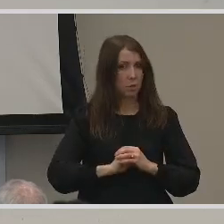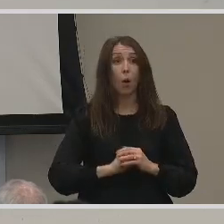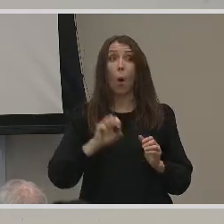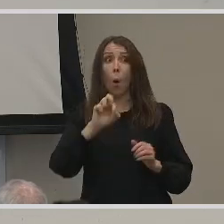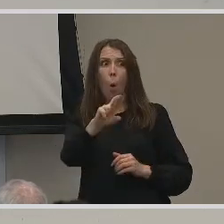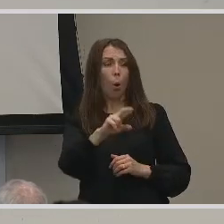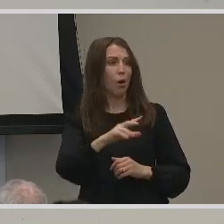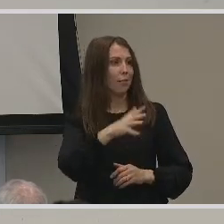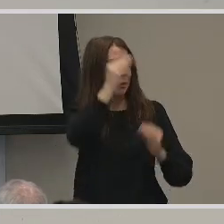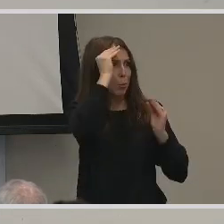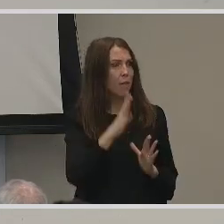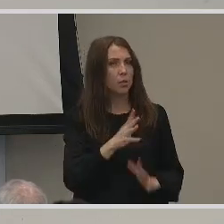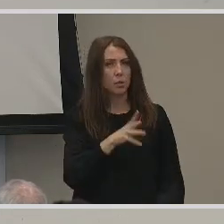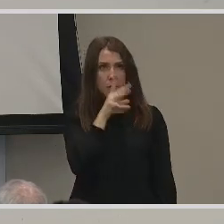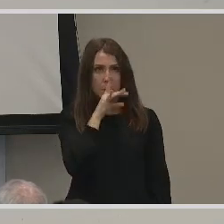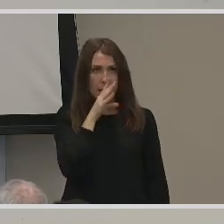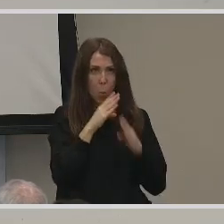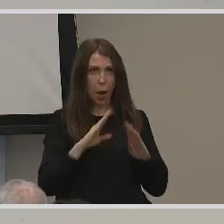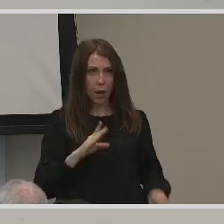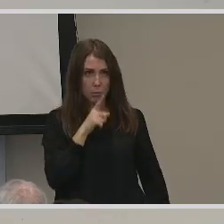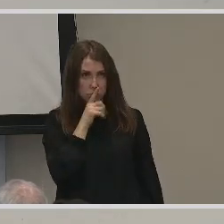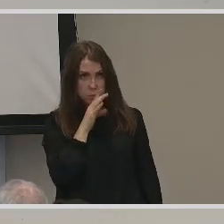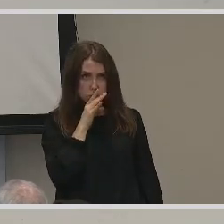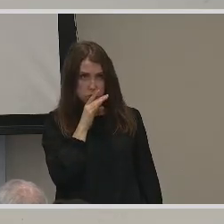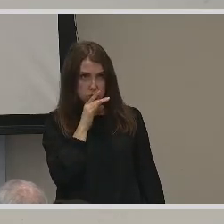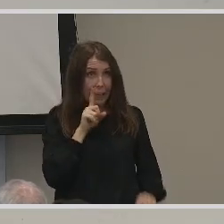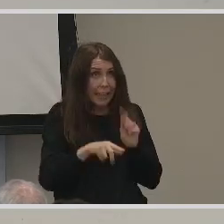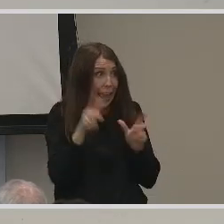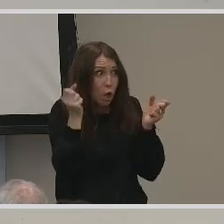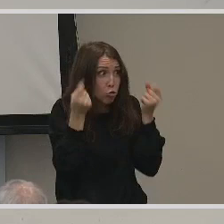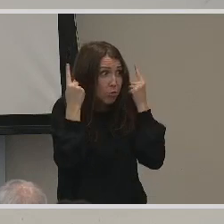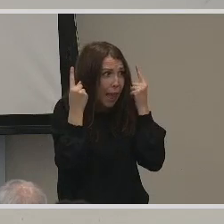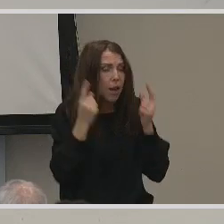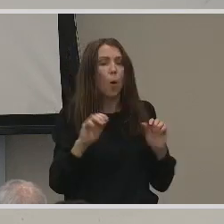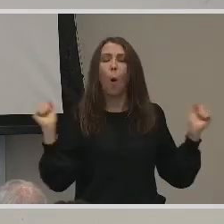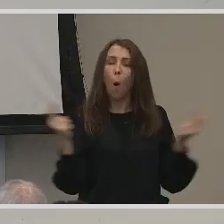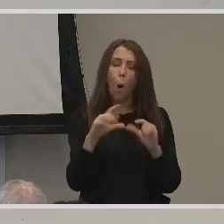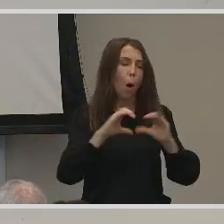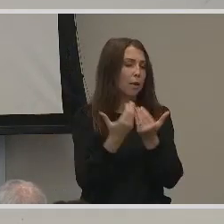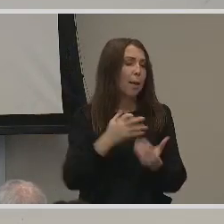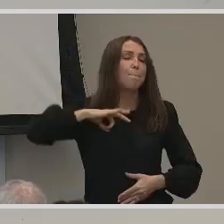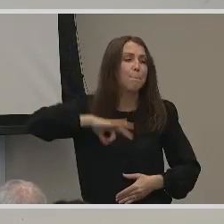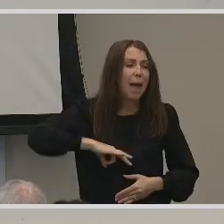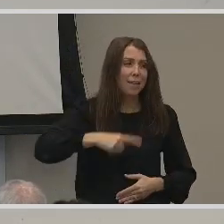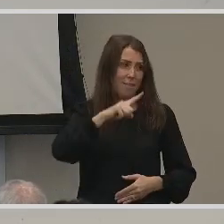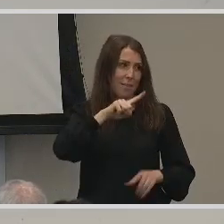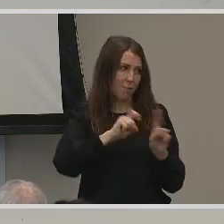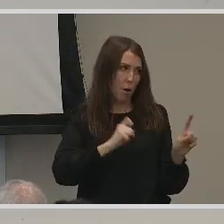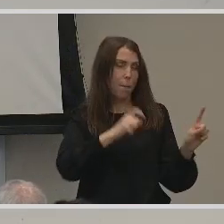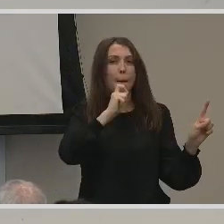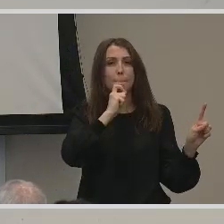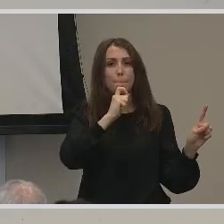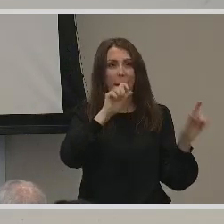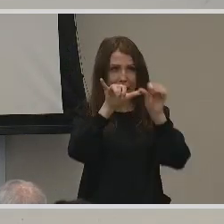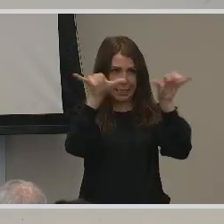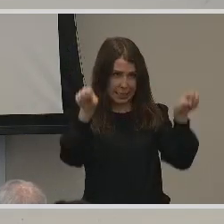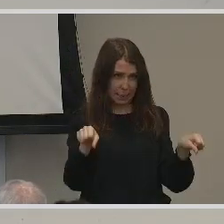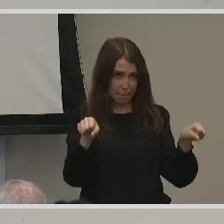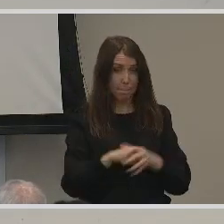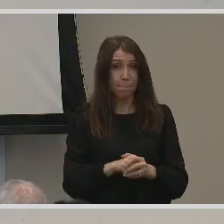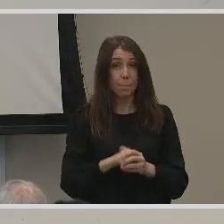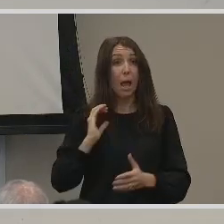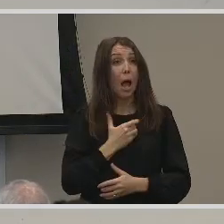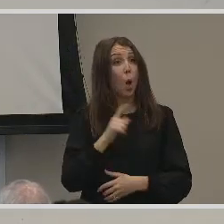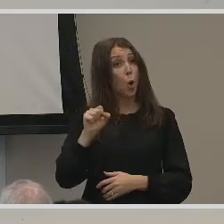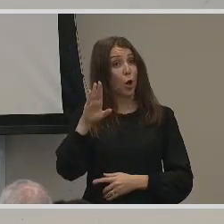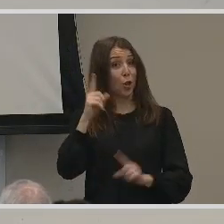professor is really soft-spoken. So all classrooms would benefit from microphones and captioning systems. We know that our club's